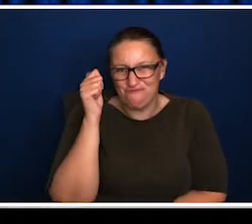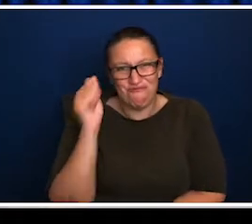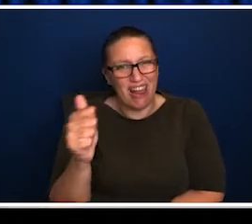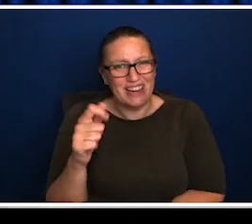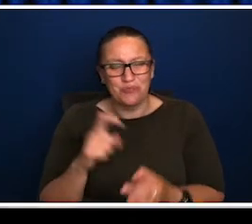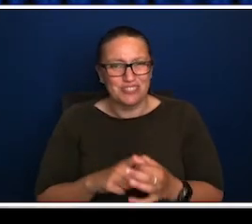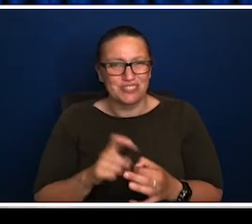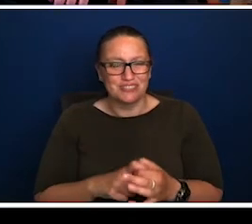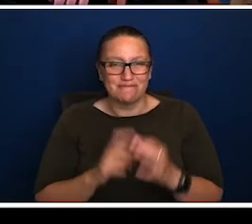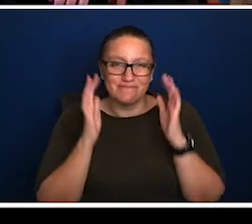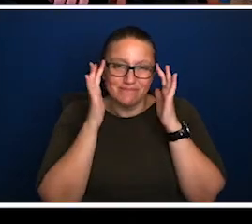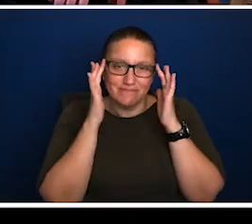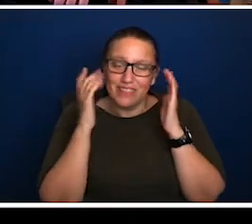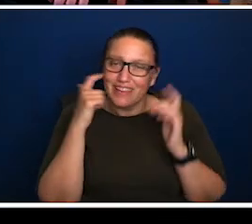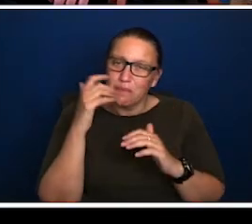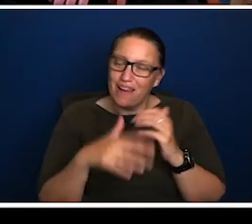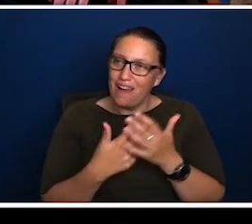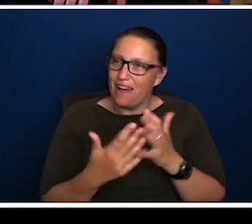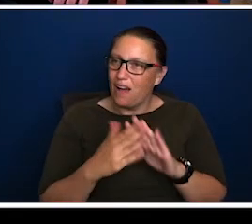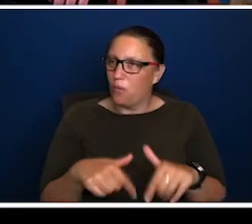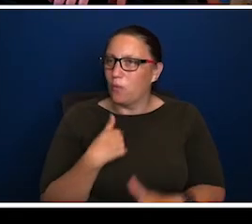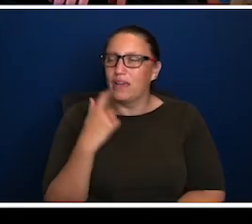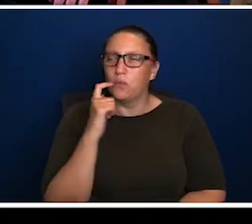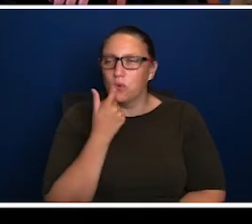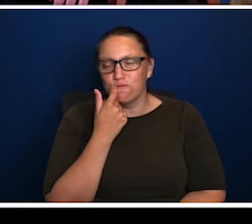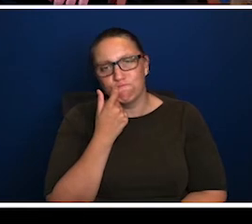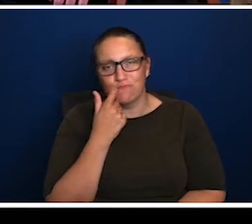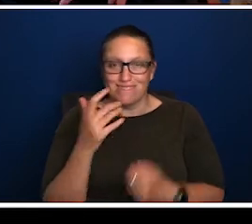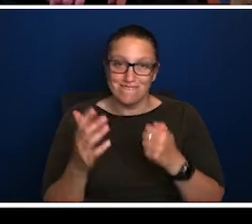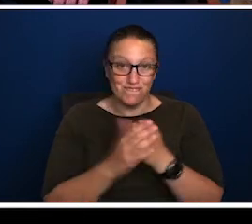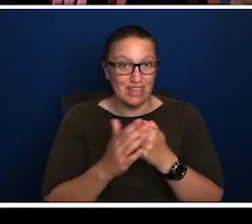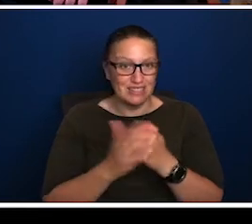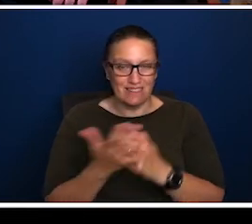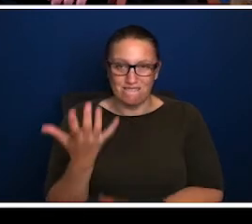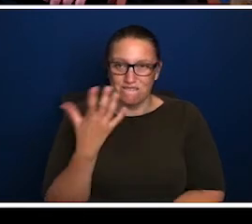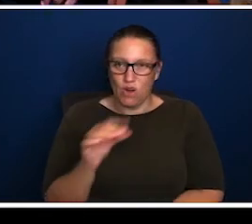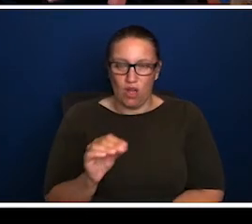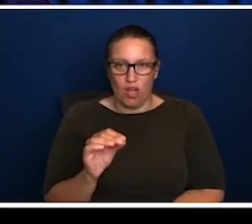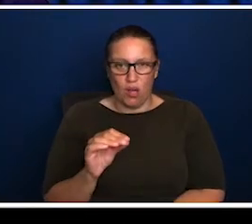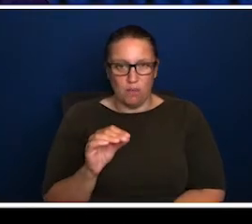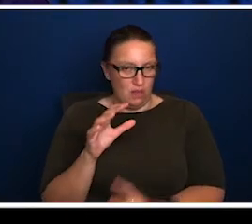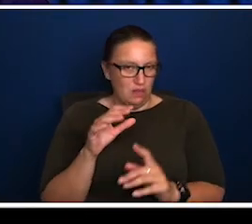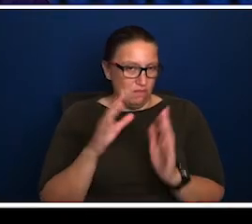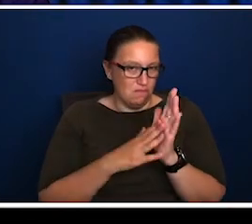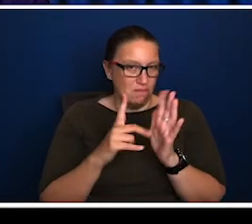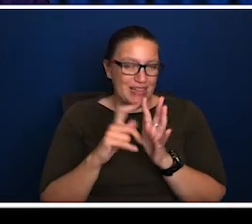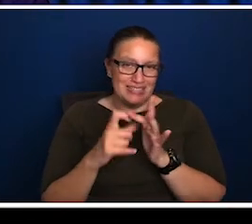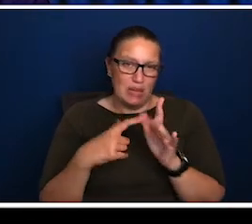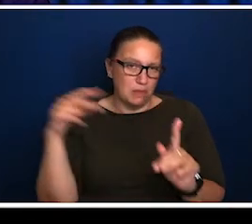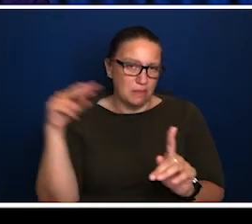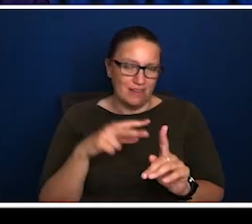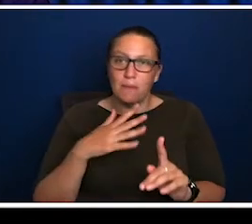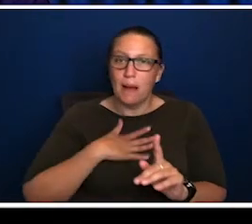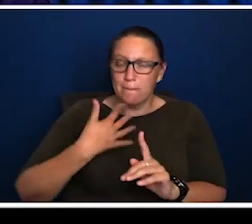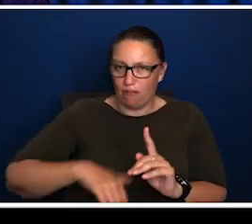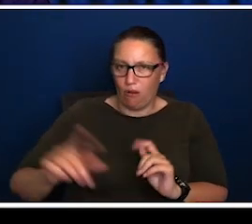George, shall I throw to you on that one? She's read our minds, hasn't she? Great question. Thinking about how